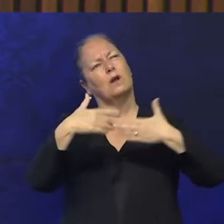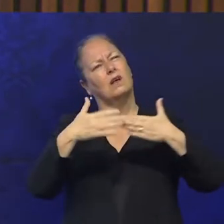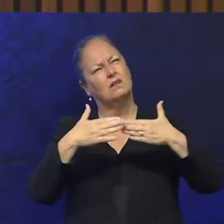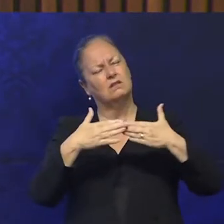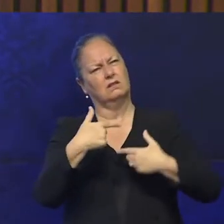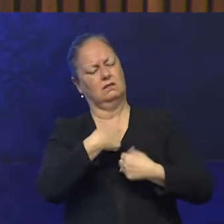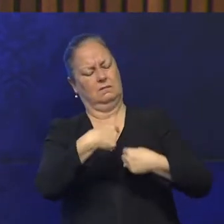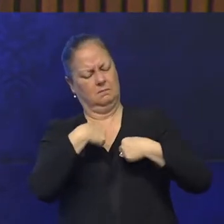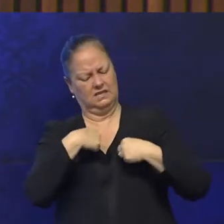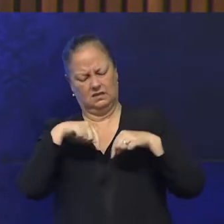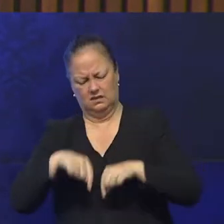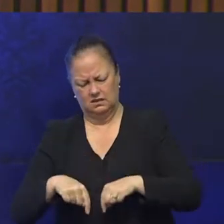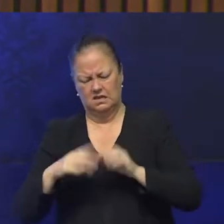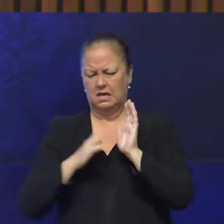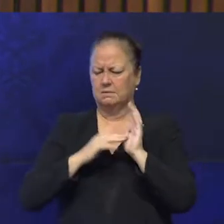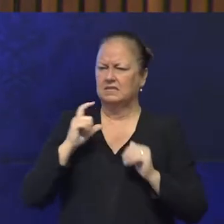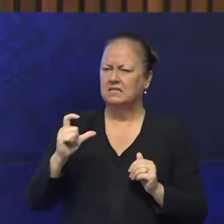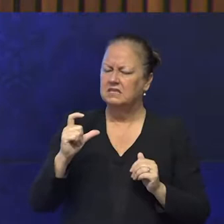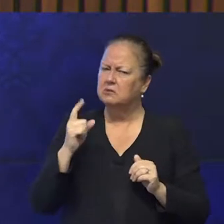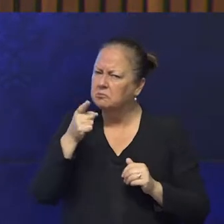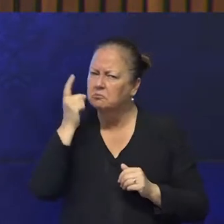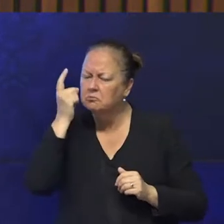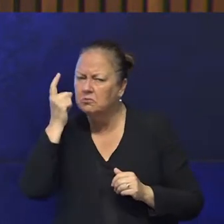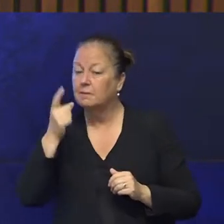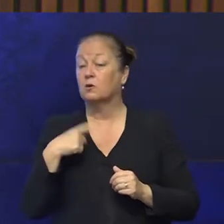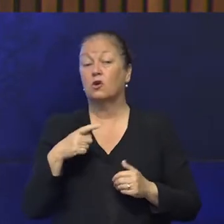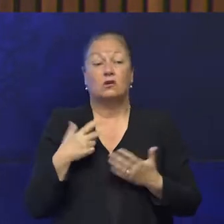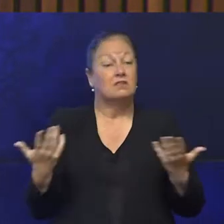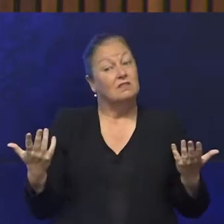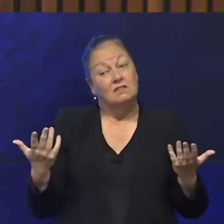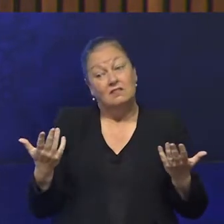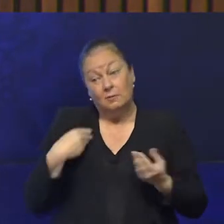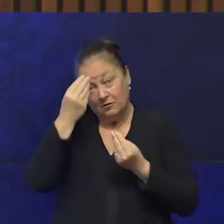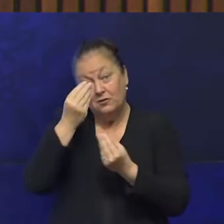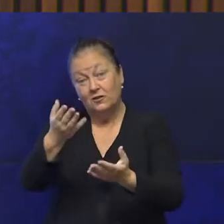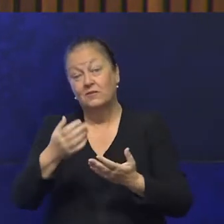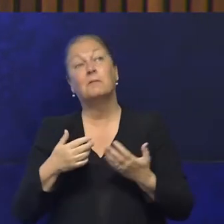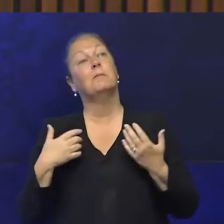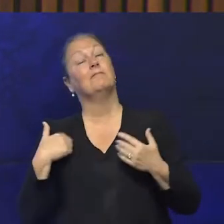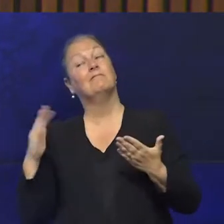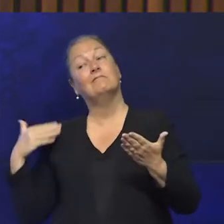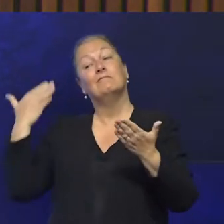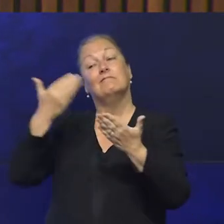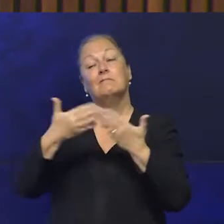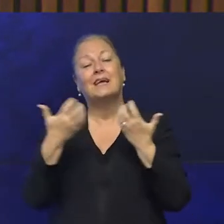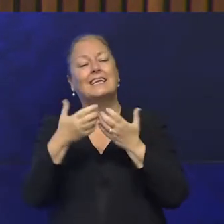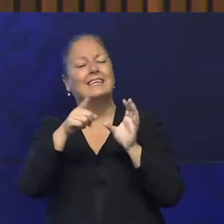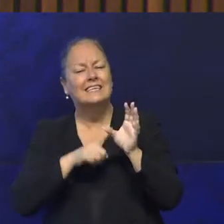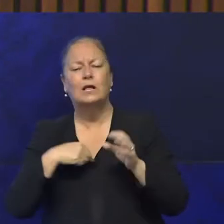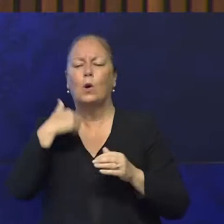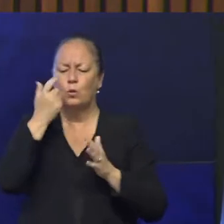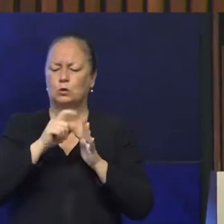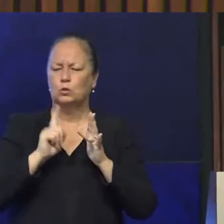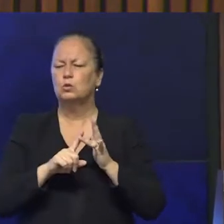be your MC? And that's because, delegates, I've spent many years of my life doing things